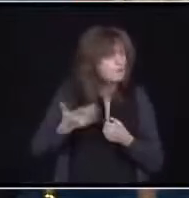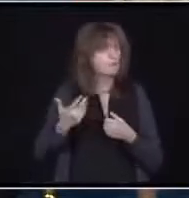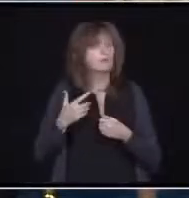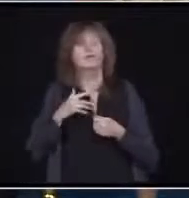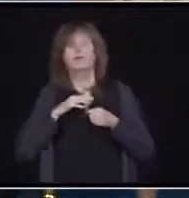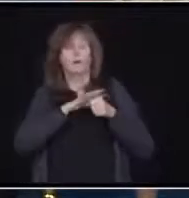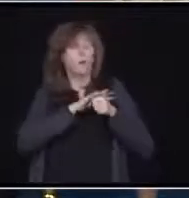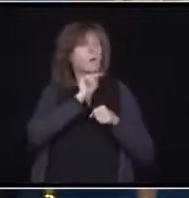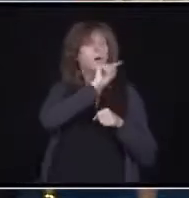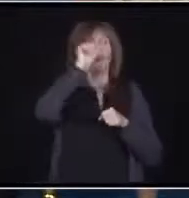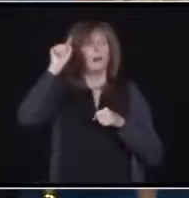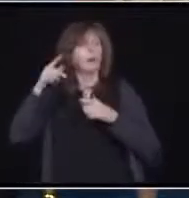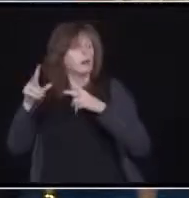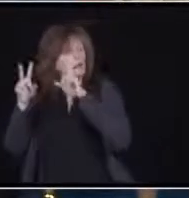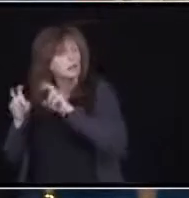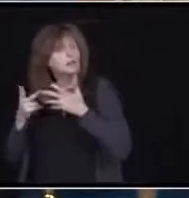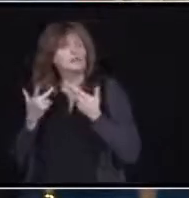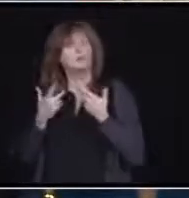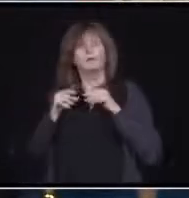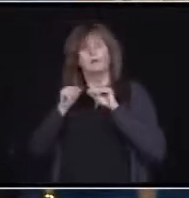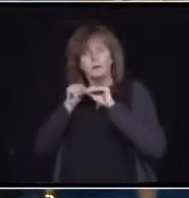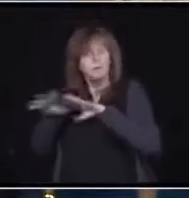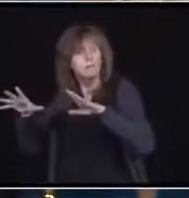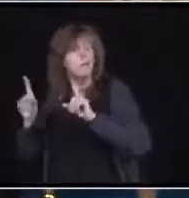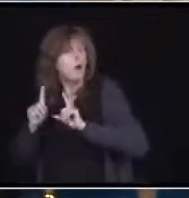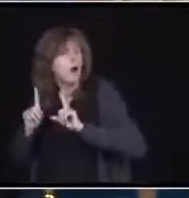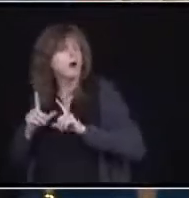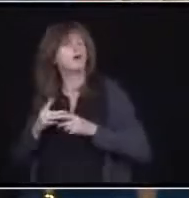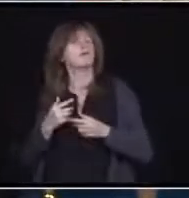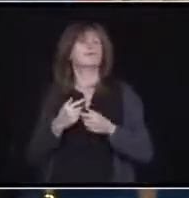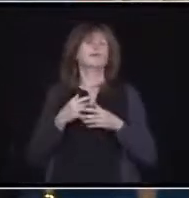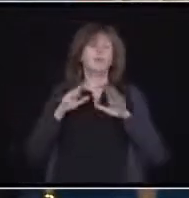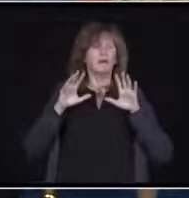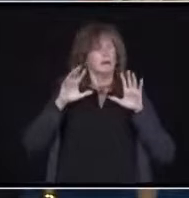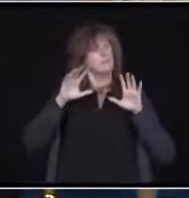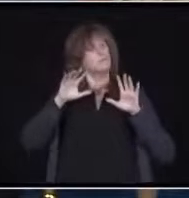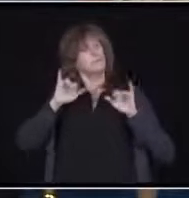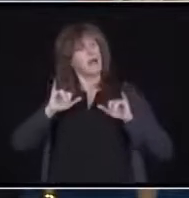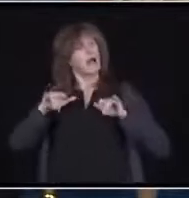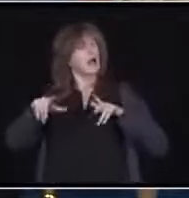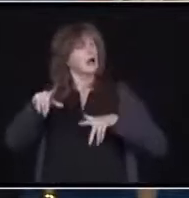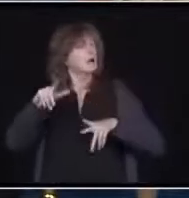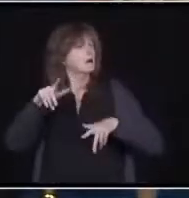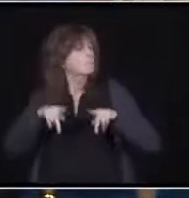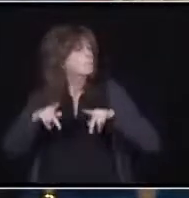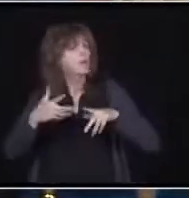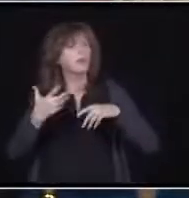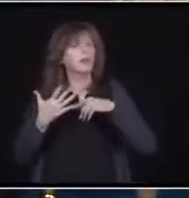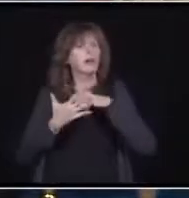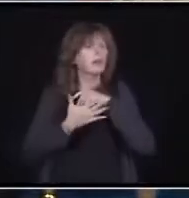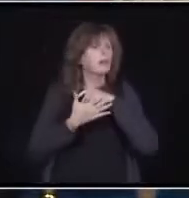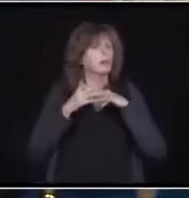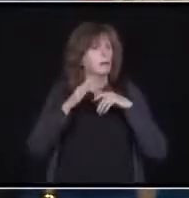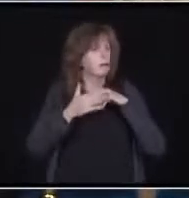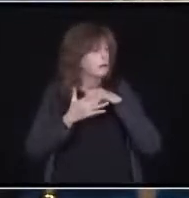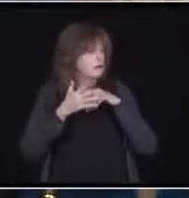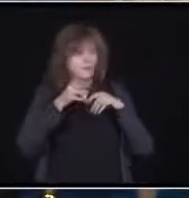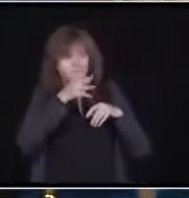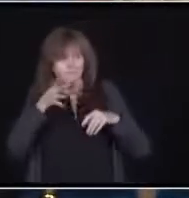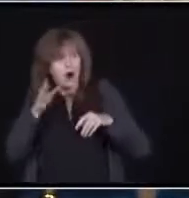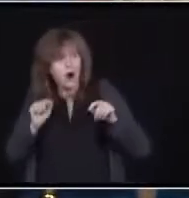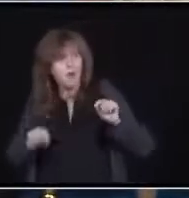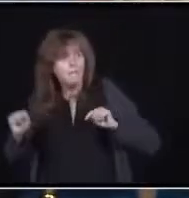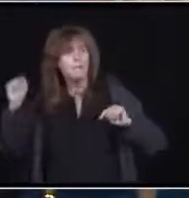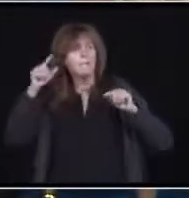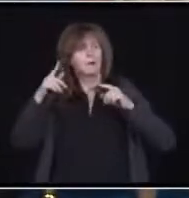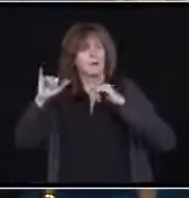things that weigh into it, including the composition of the population, whether it's widespread, rural, remote, or dense urban. So these